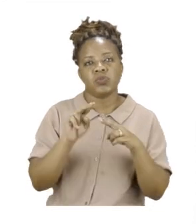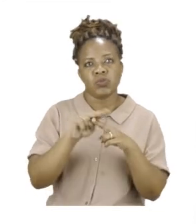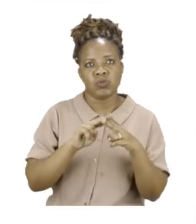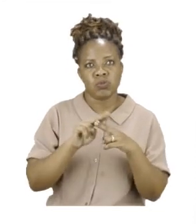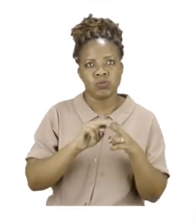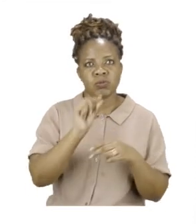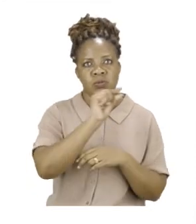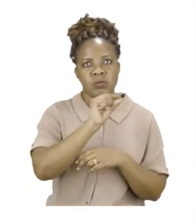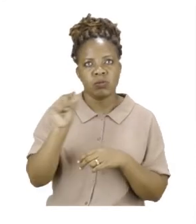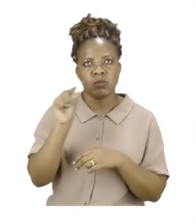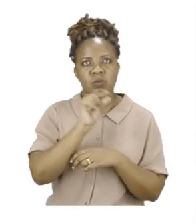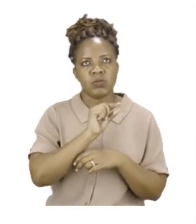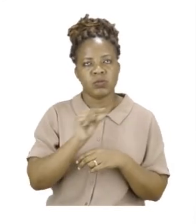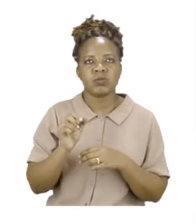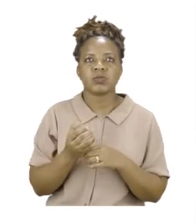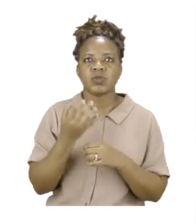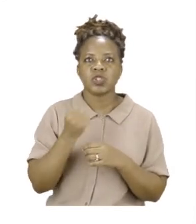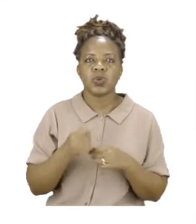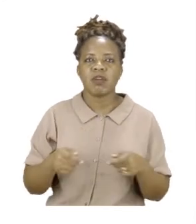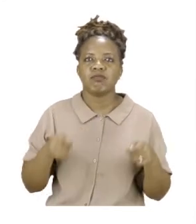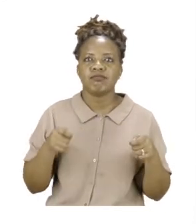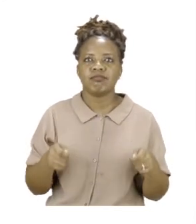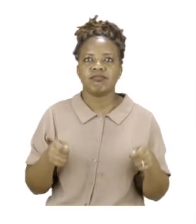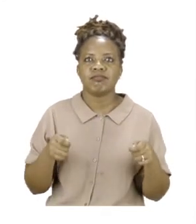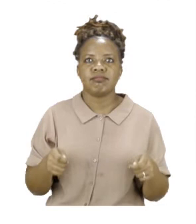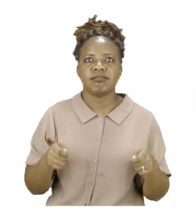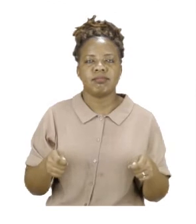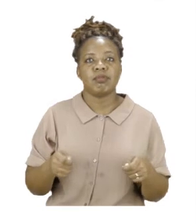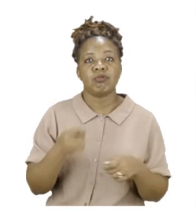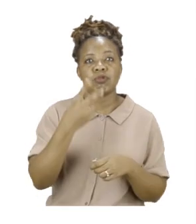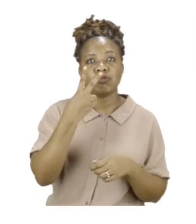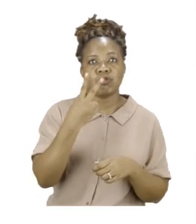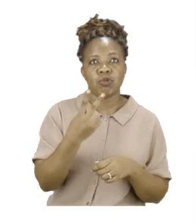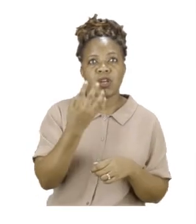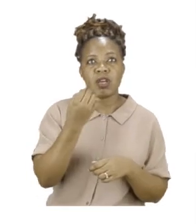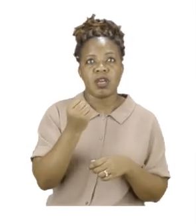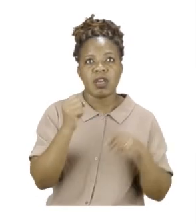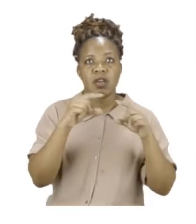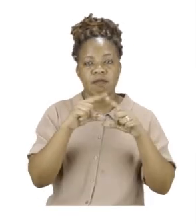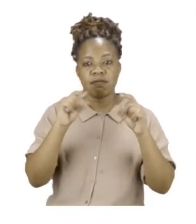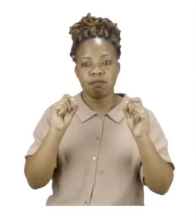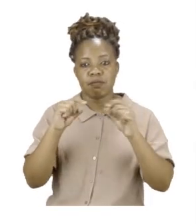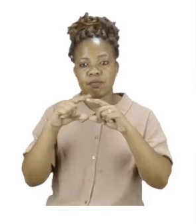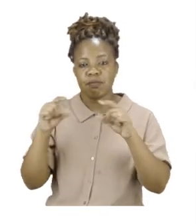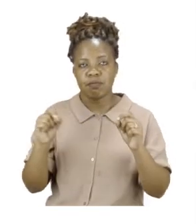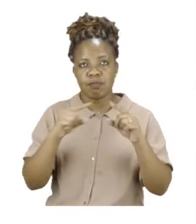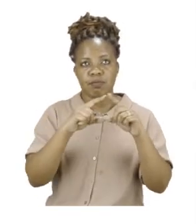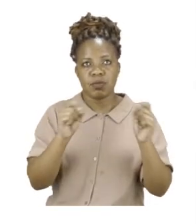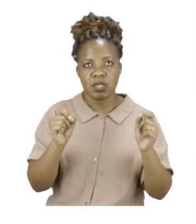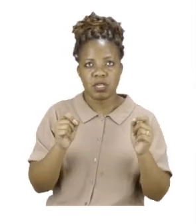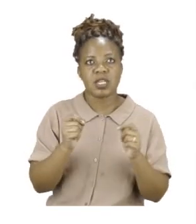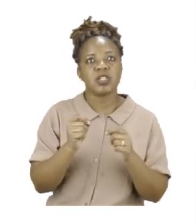lorries, both carrying bricks with words that you need to use in your sentences.